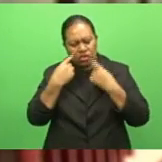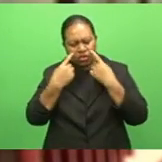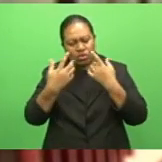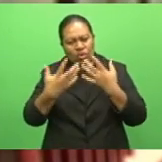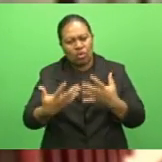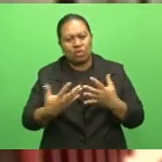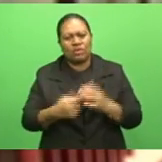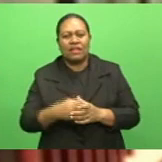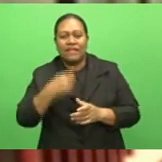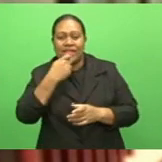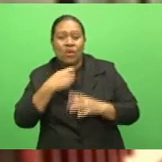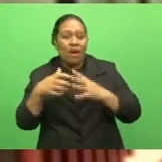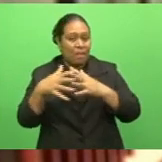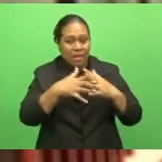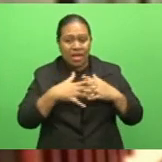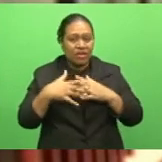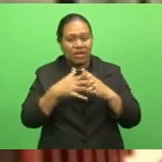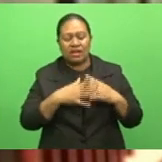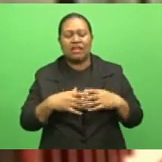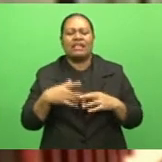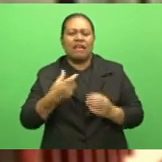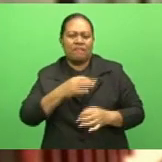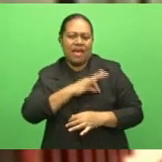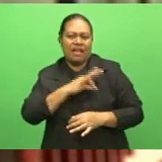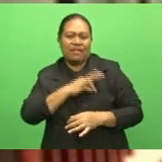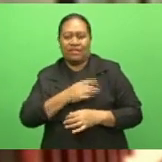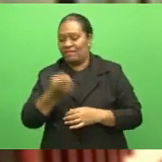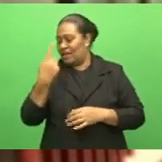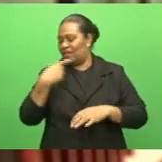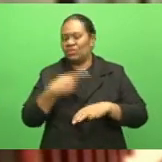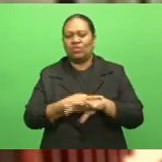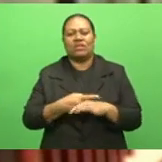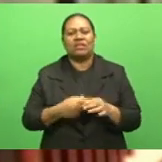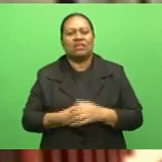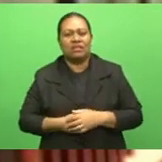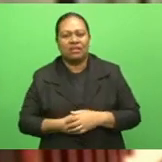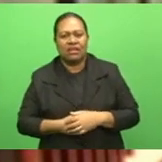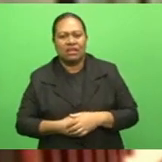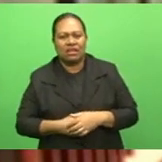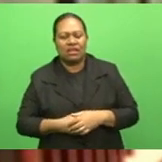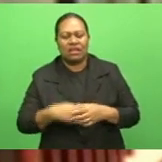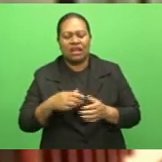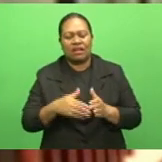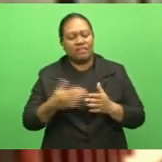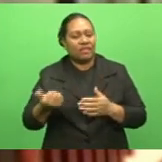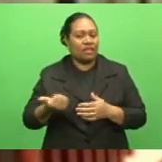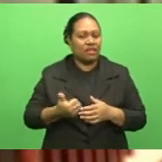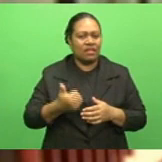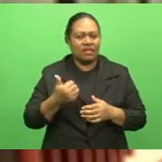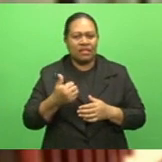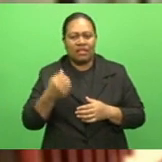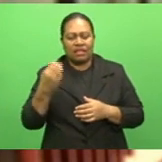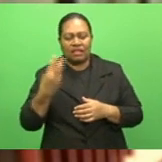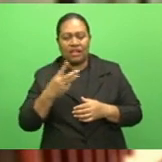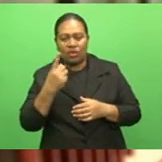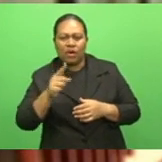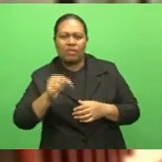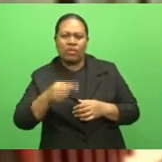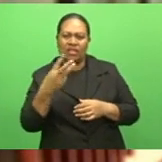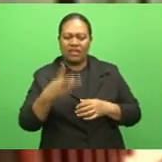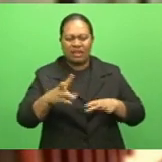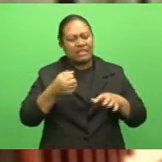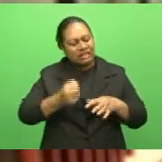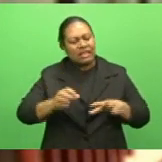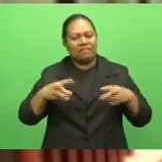showed fewer Americans sought jobless benefits last week, but it also showed that 31.3 million Americans were still receiving